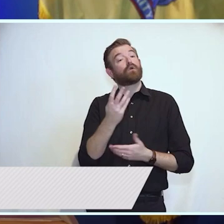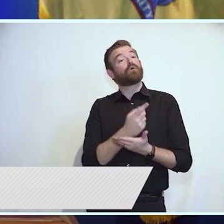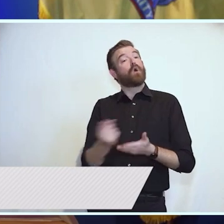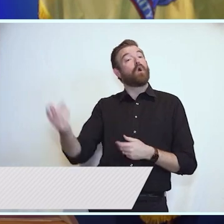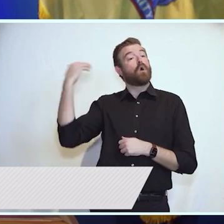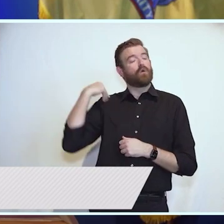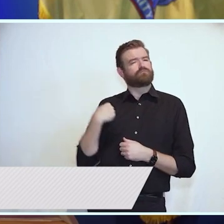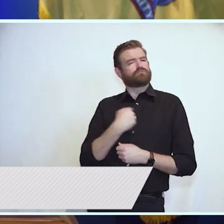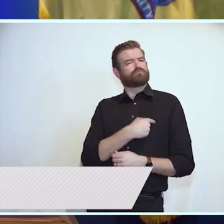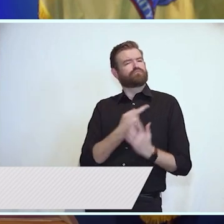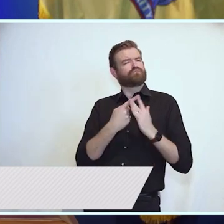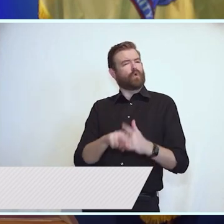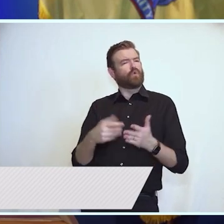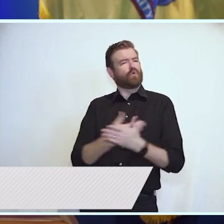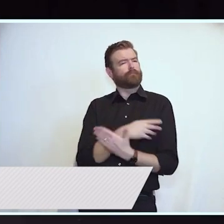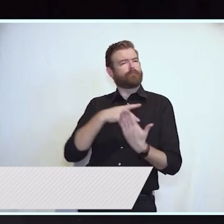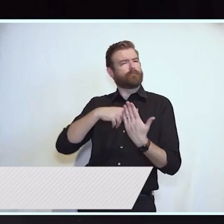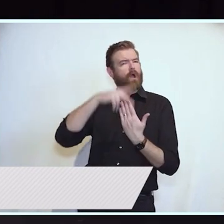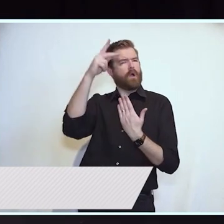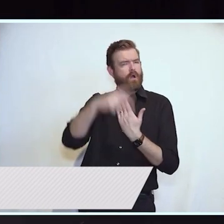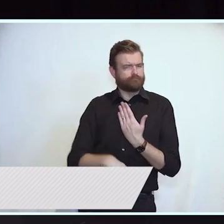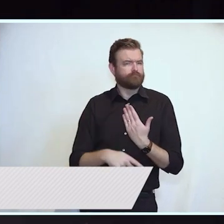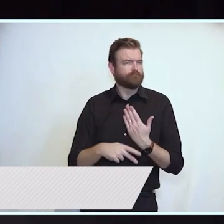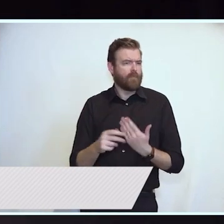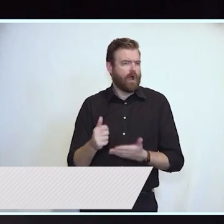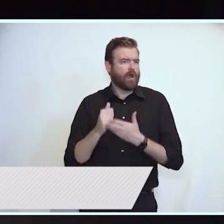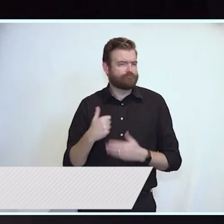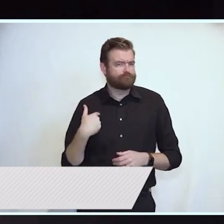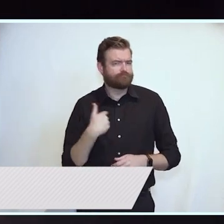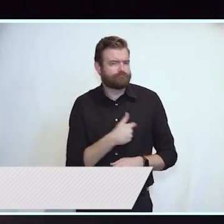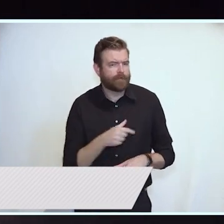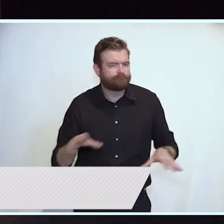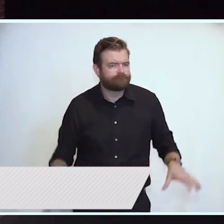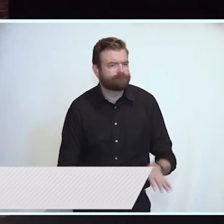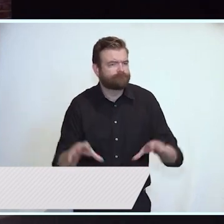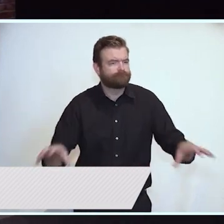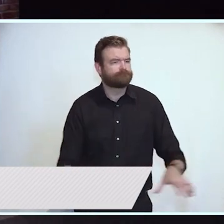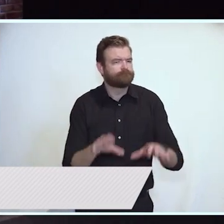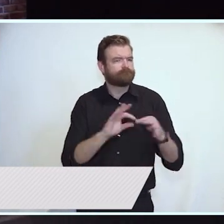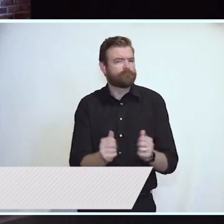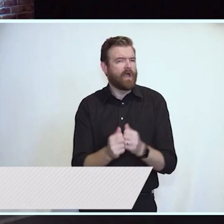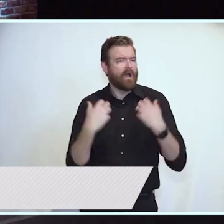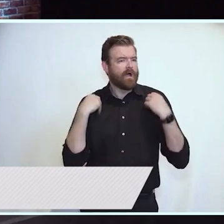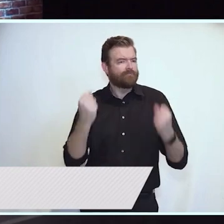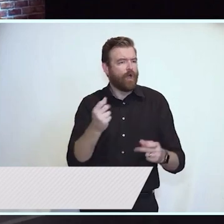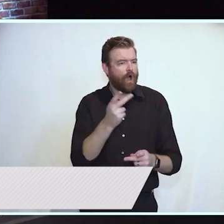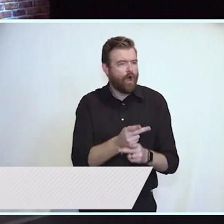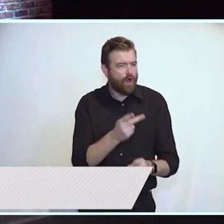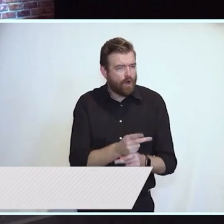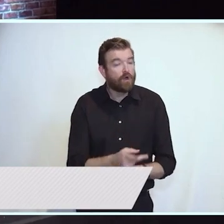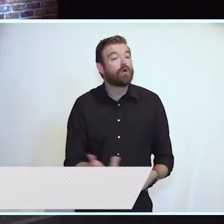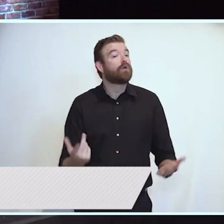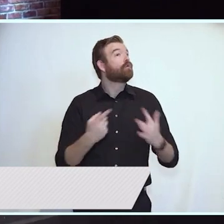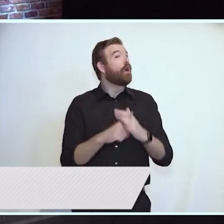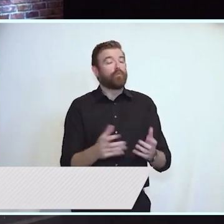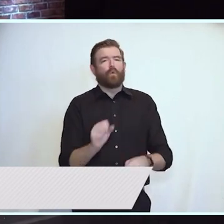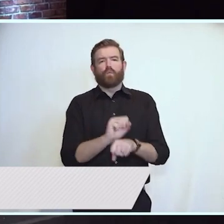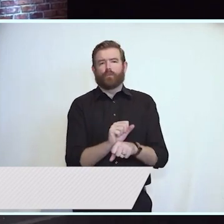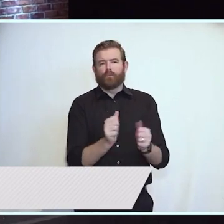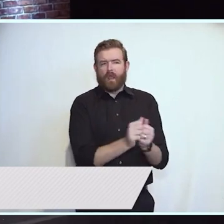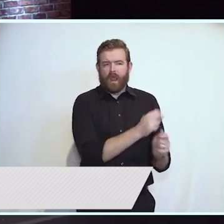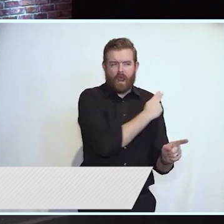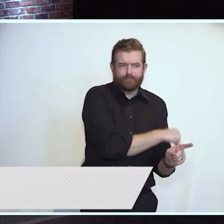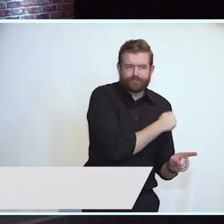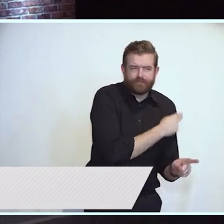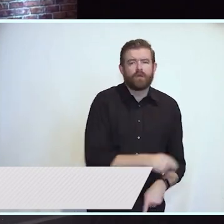new program to help us in this effort. It started by working with hospitals and insurers to secure a commitment to limit